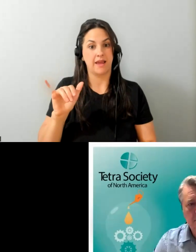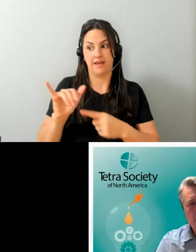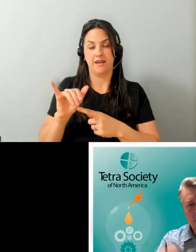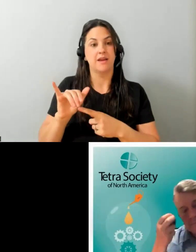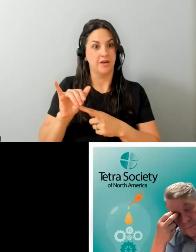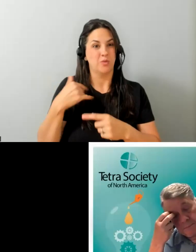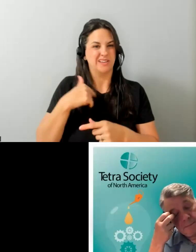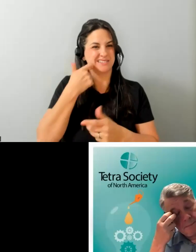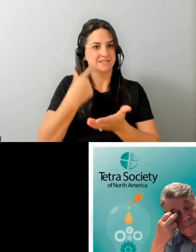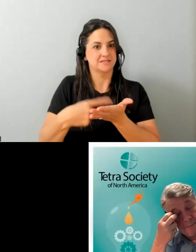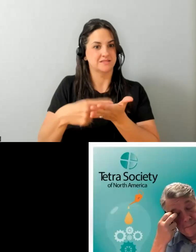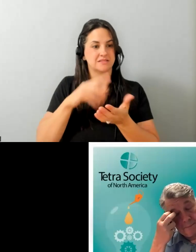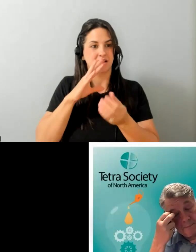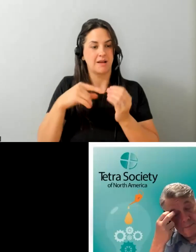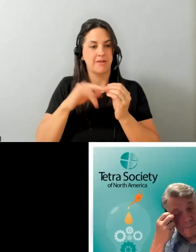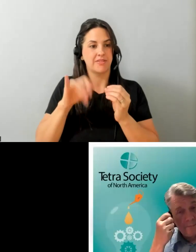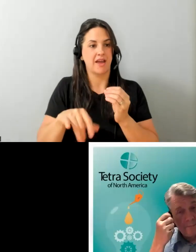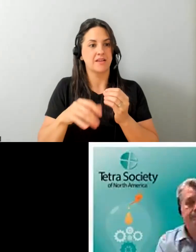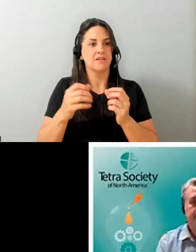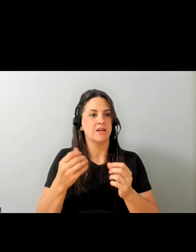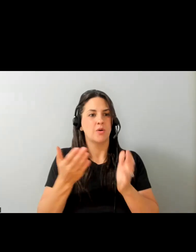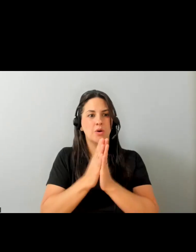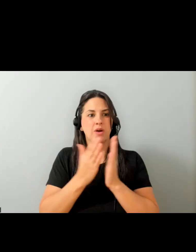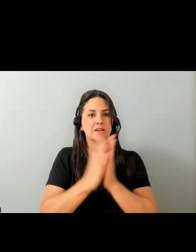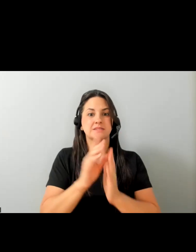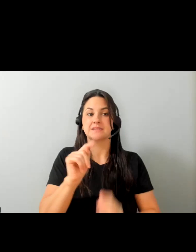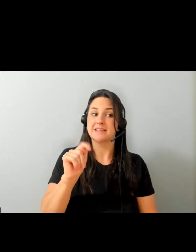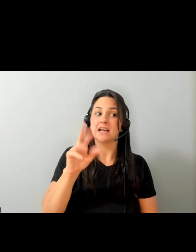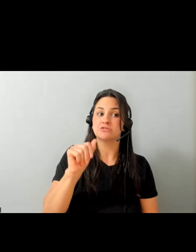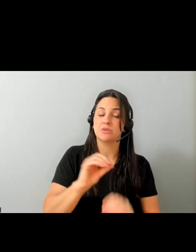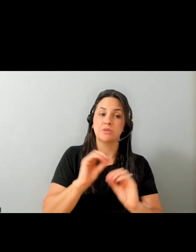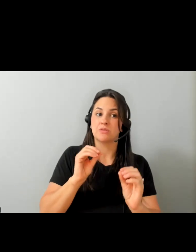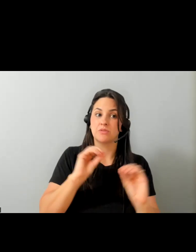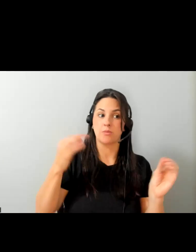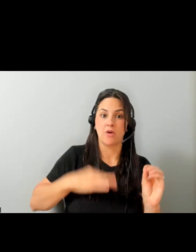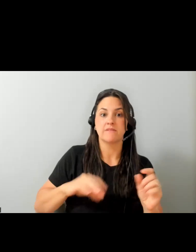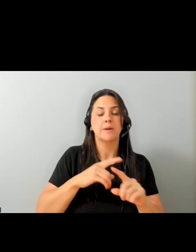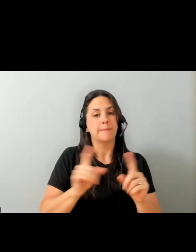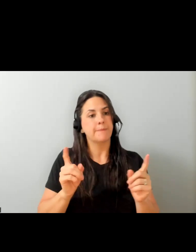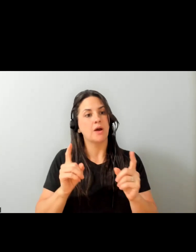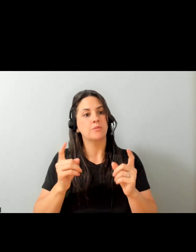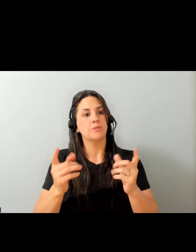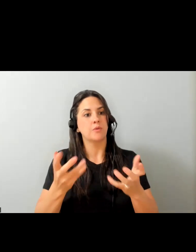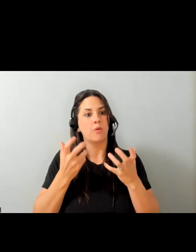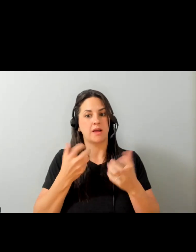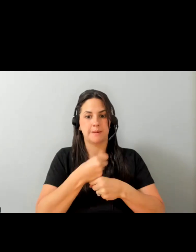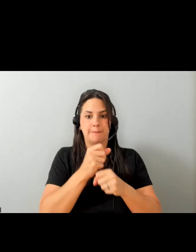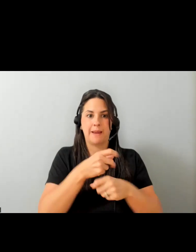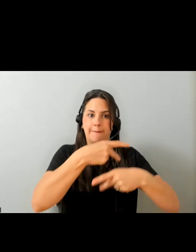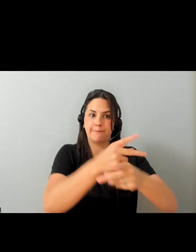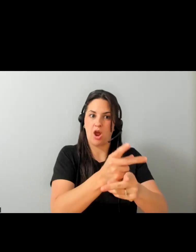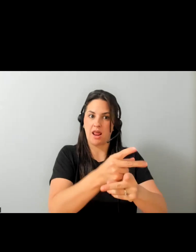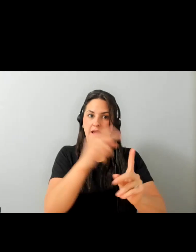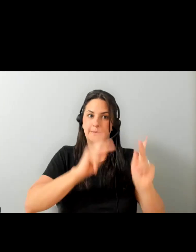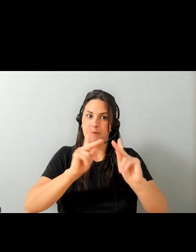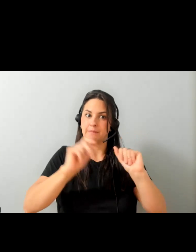so many requests coming through communication bases tetra is a non-profit but decided to take it on and kind of make it into a product that people can uh